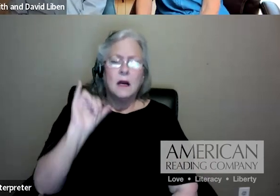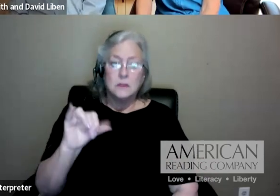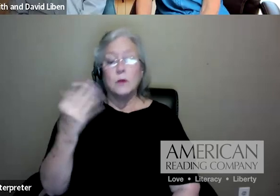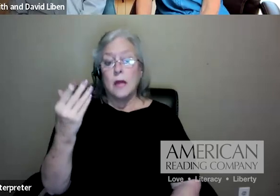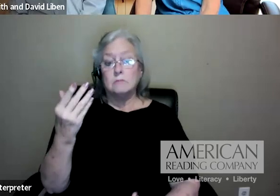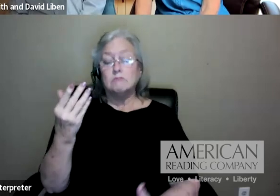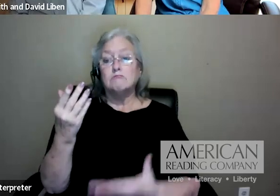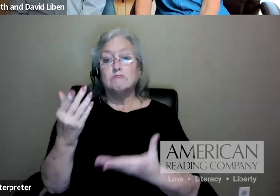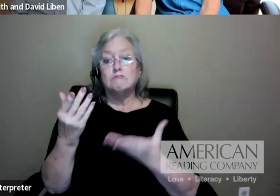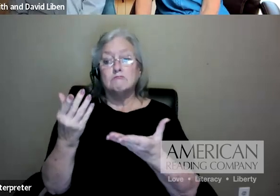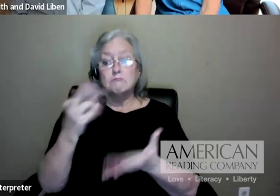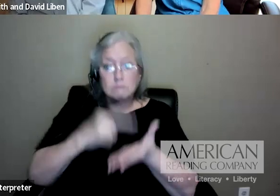bit.